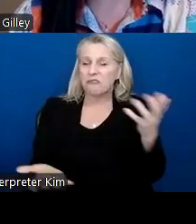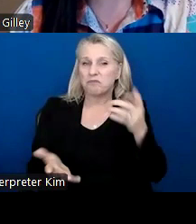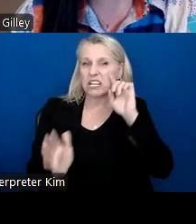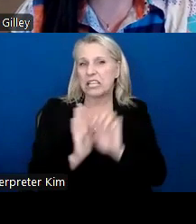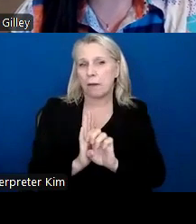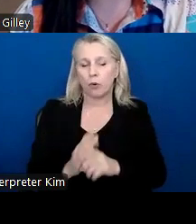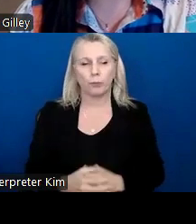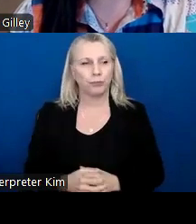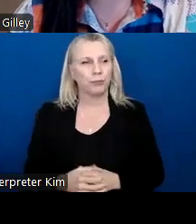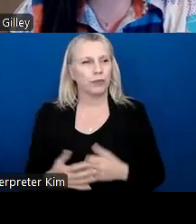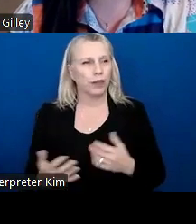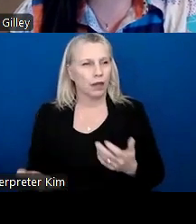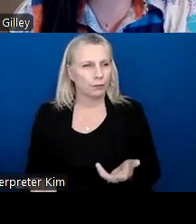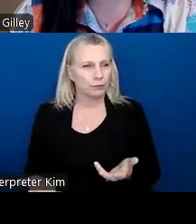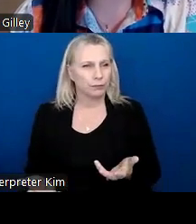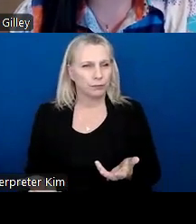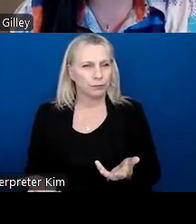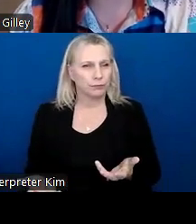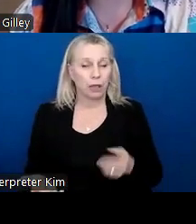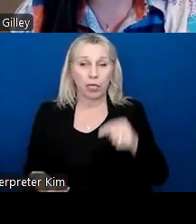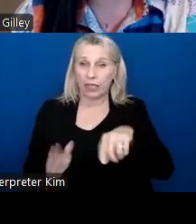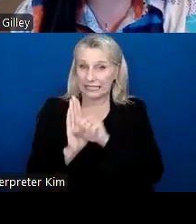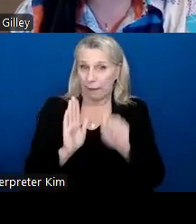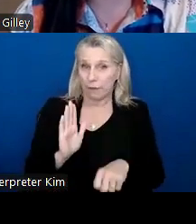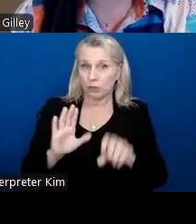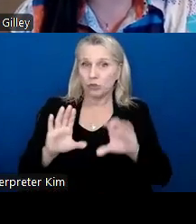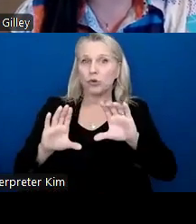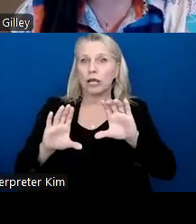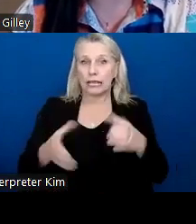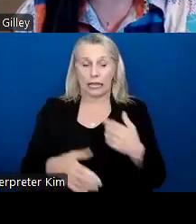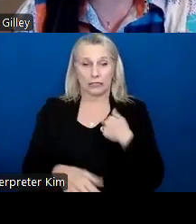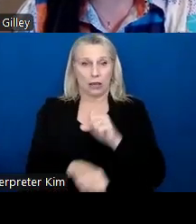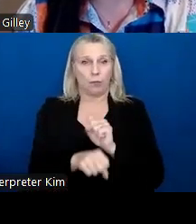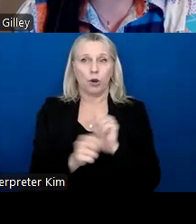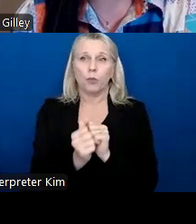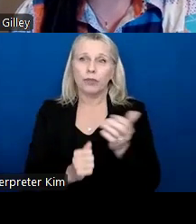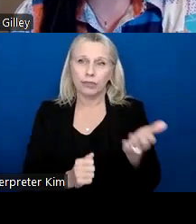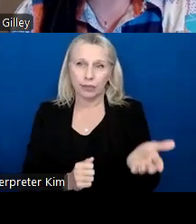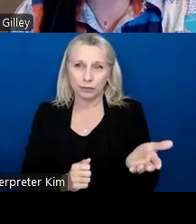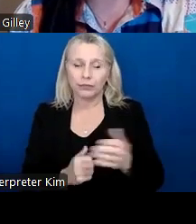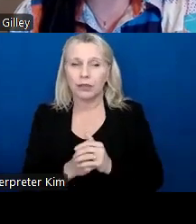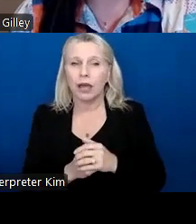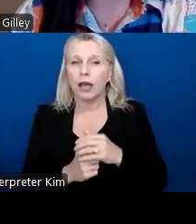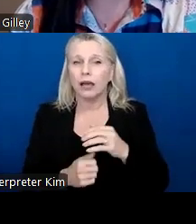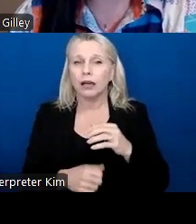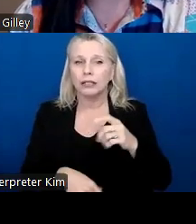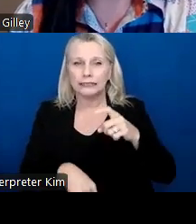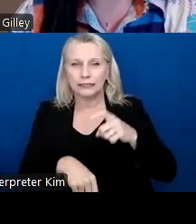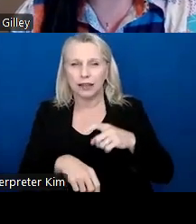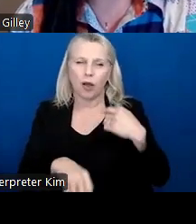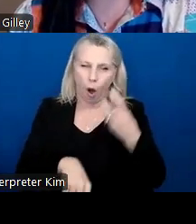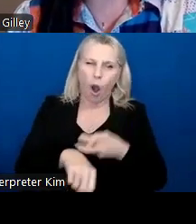this semester, the class that one of the classes I'm working with has had a really hard time with bullying.